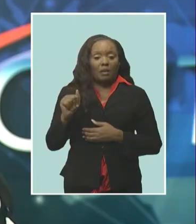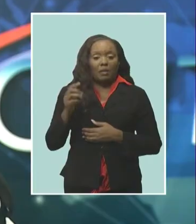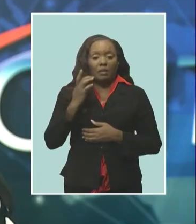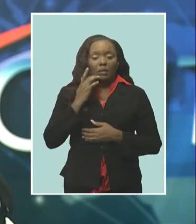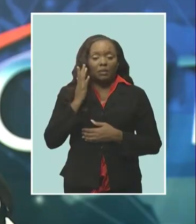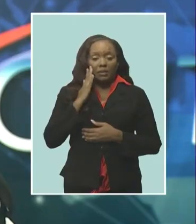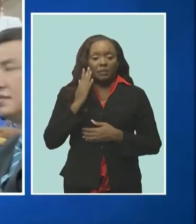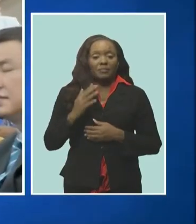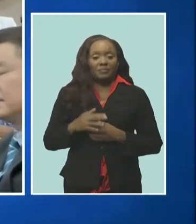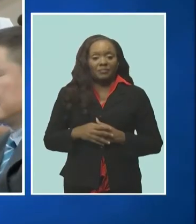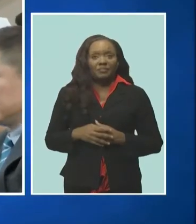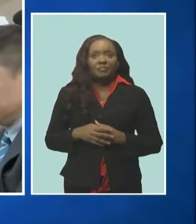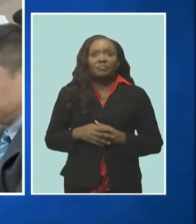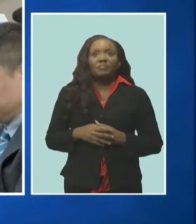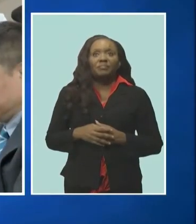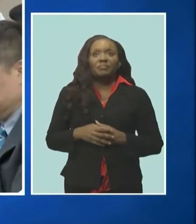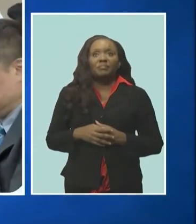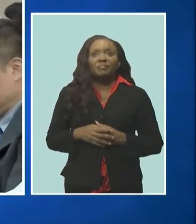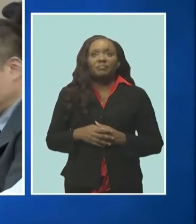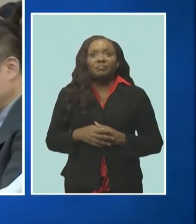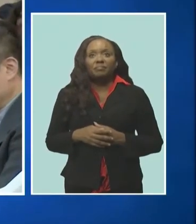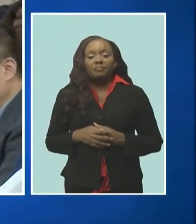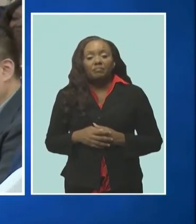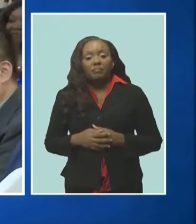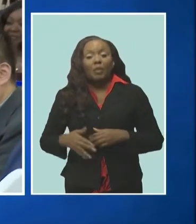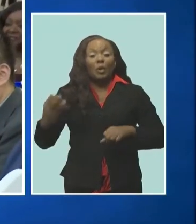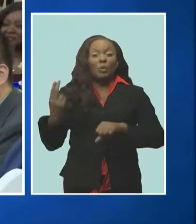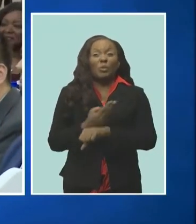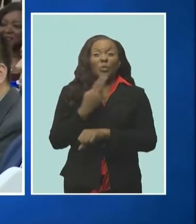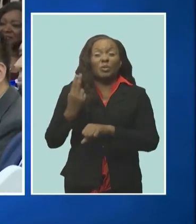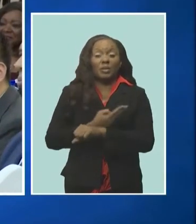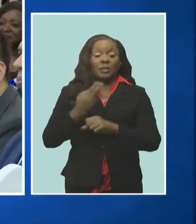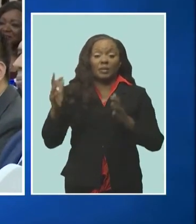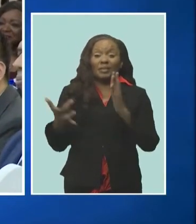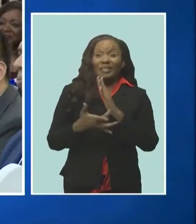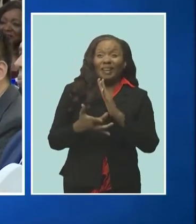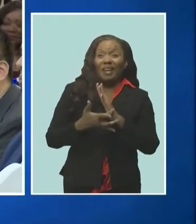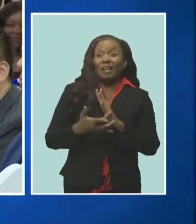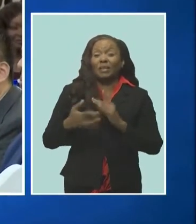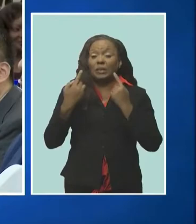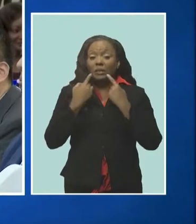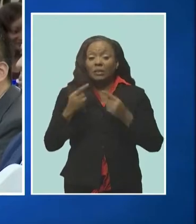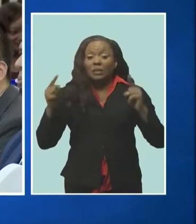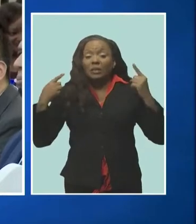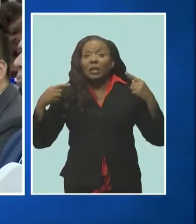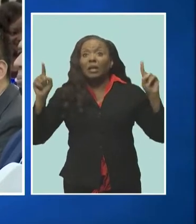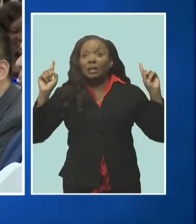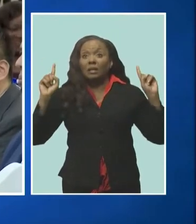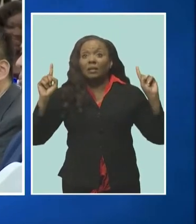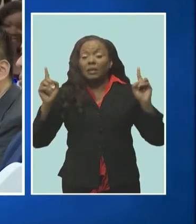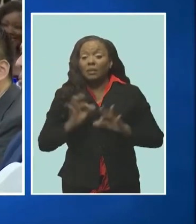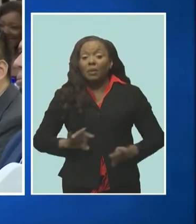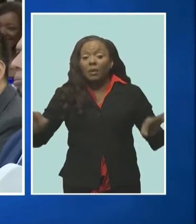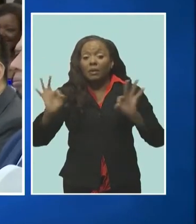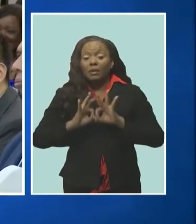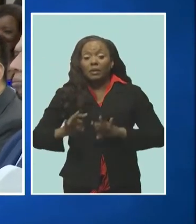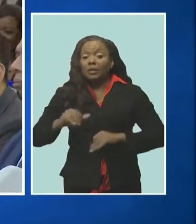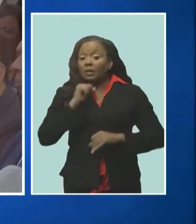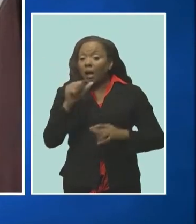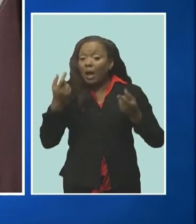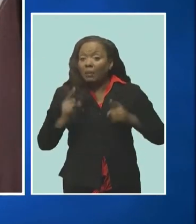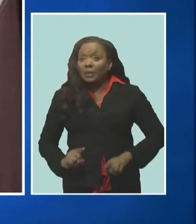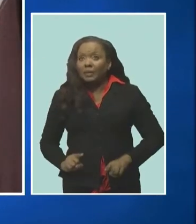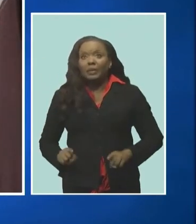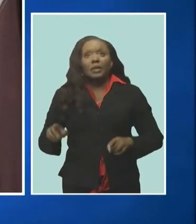there's a view without the successful use of technology many sectors in barbados will not grow minister responsible